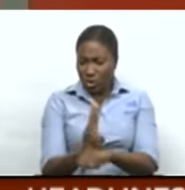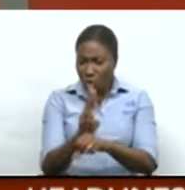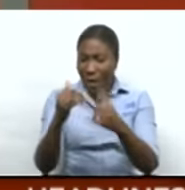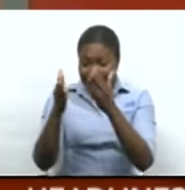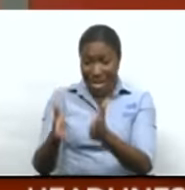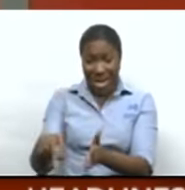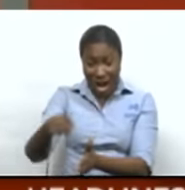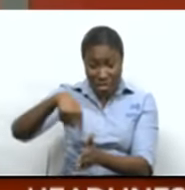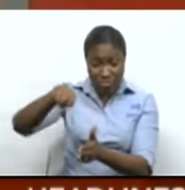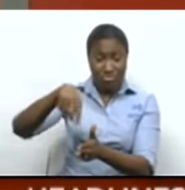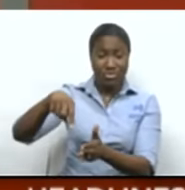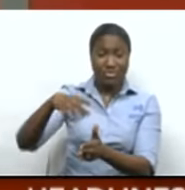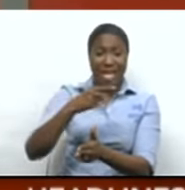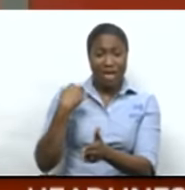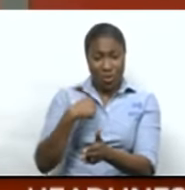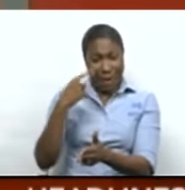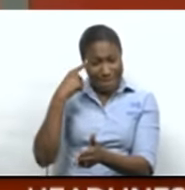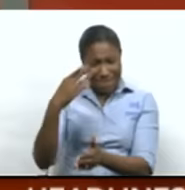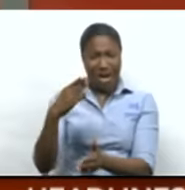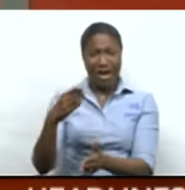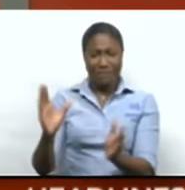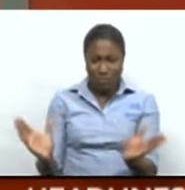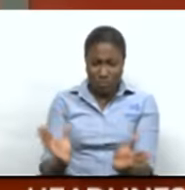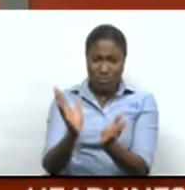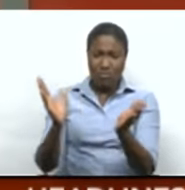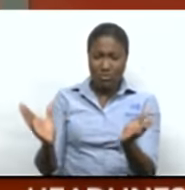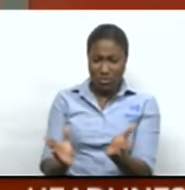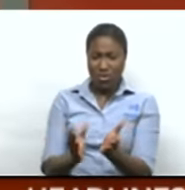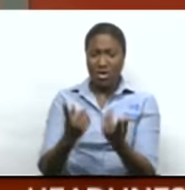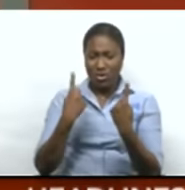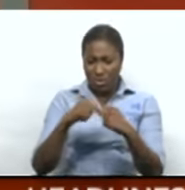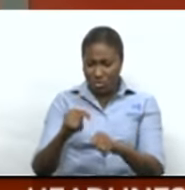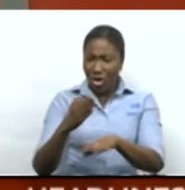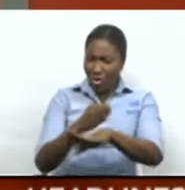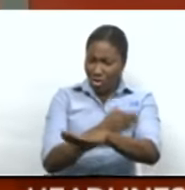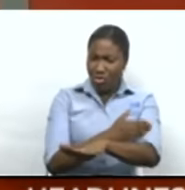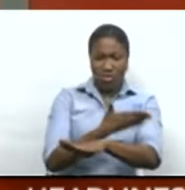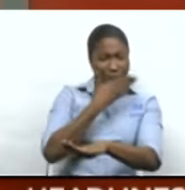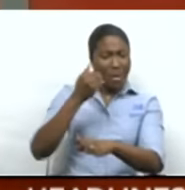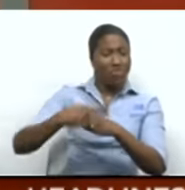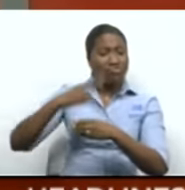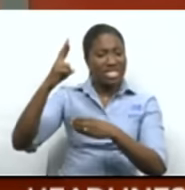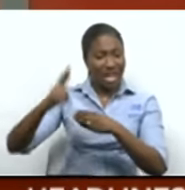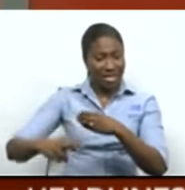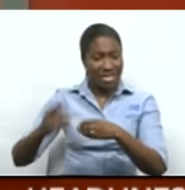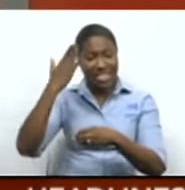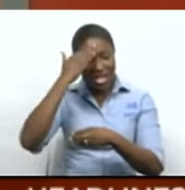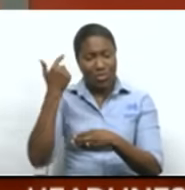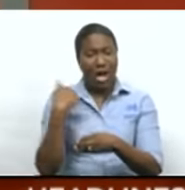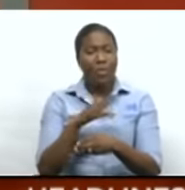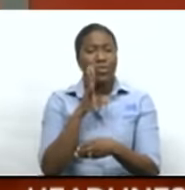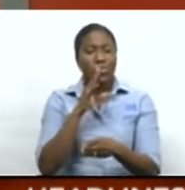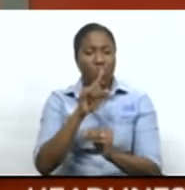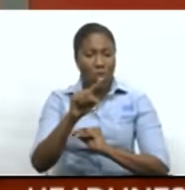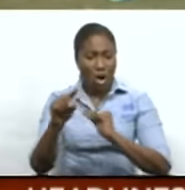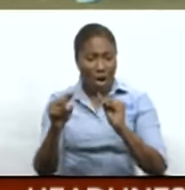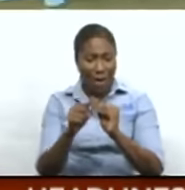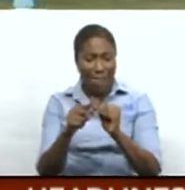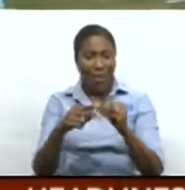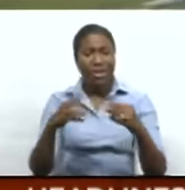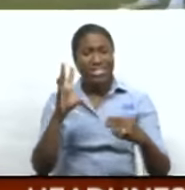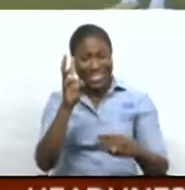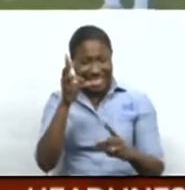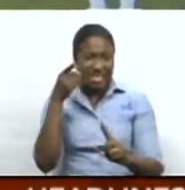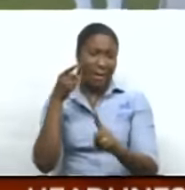have and we believe in them and we play in a particular style to get the results and hence the reason why we're even talking about us having six points today.